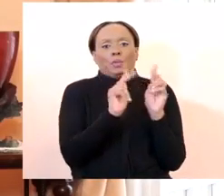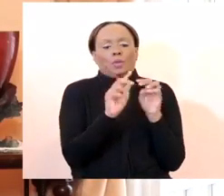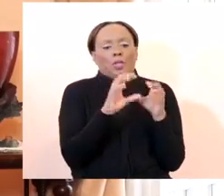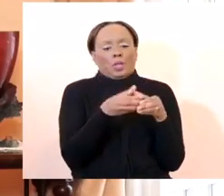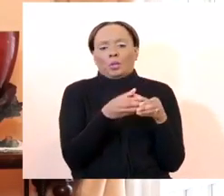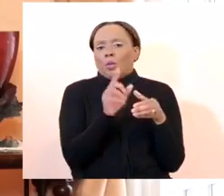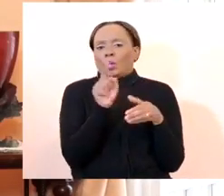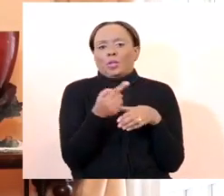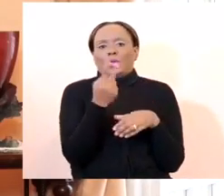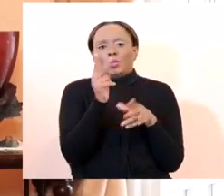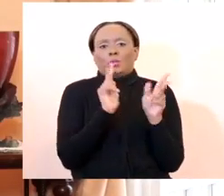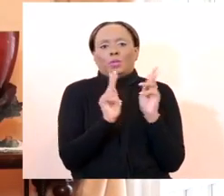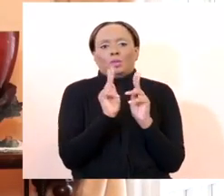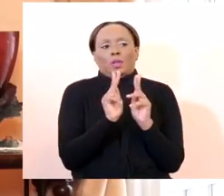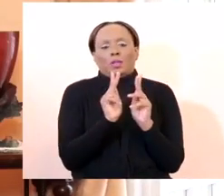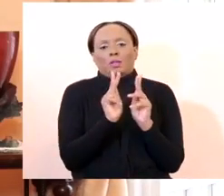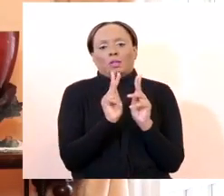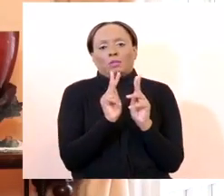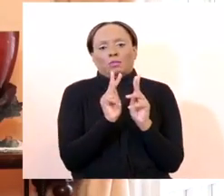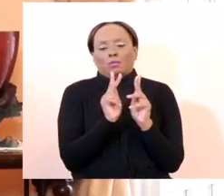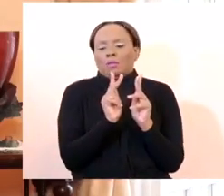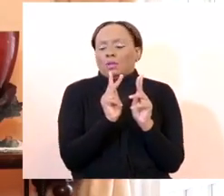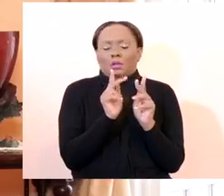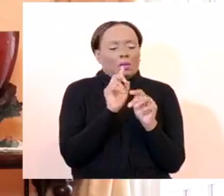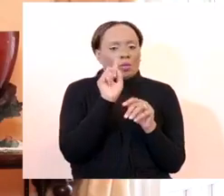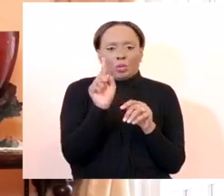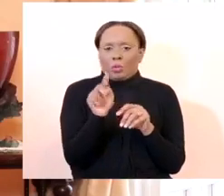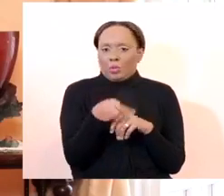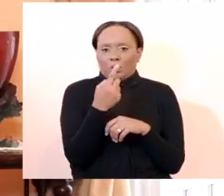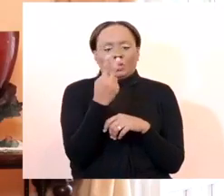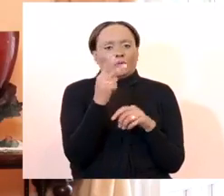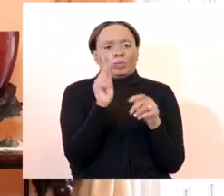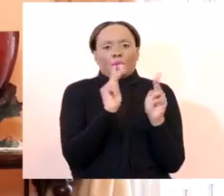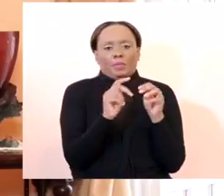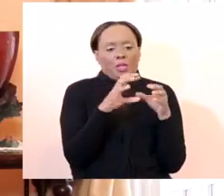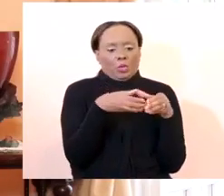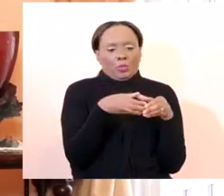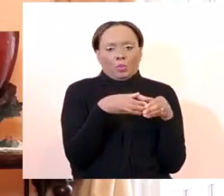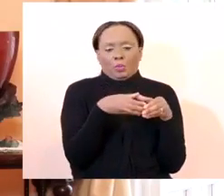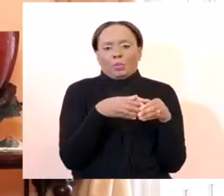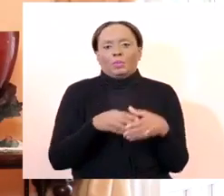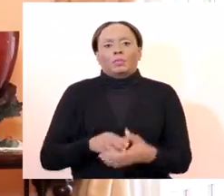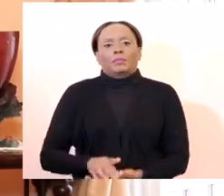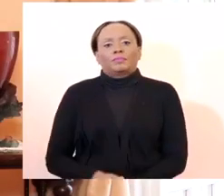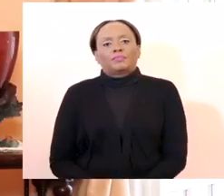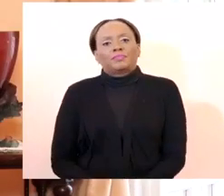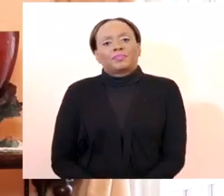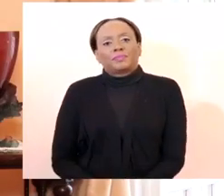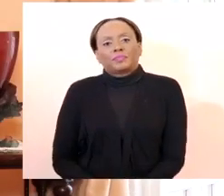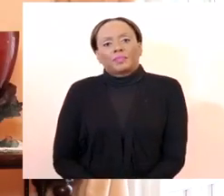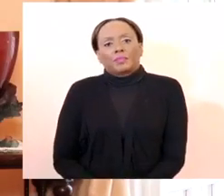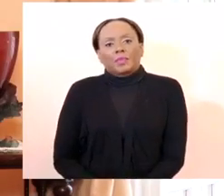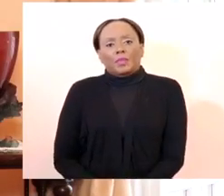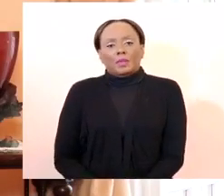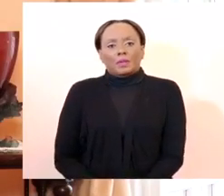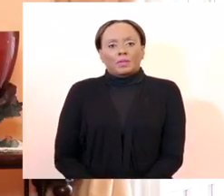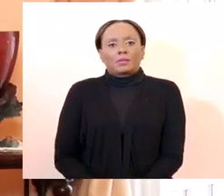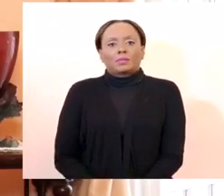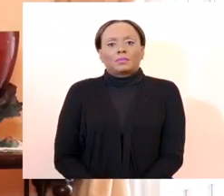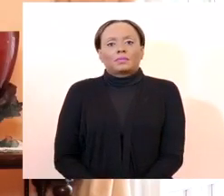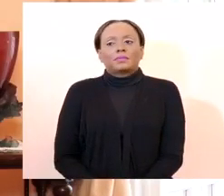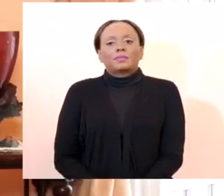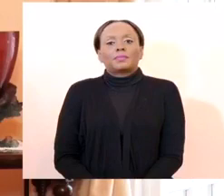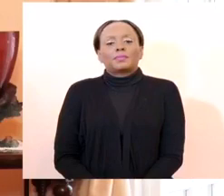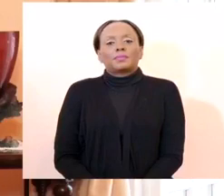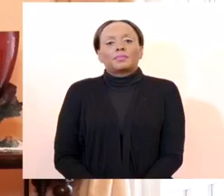in the morning. In every instance, you're required to be physically distanced. Perhaps the most draconian thing that we've had to grapple with